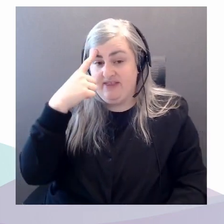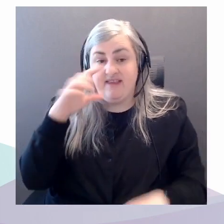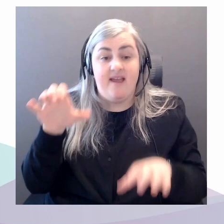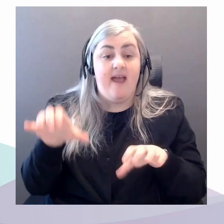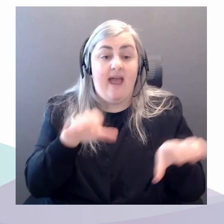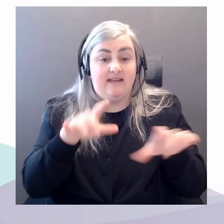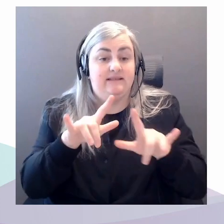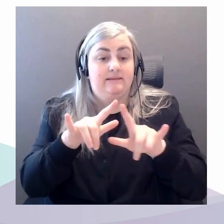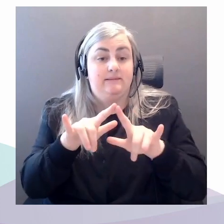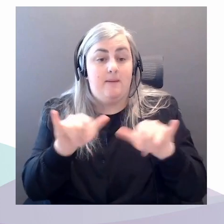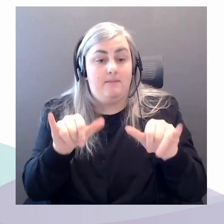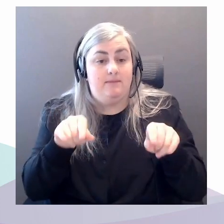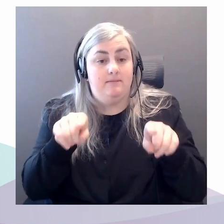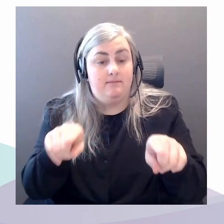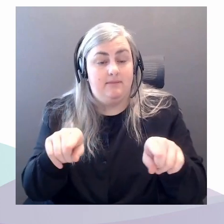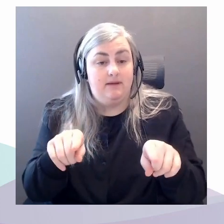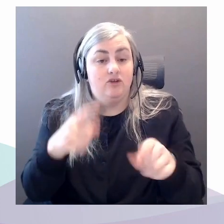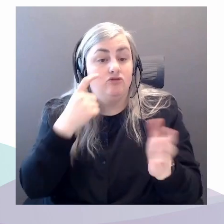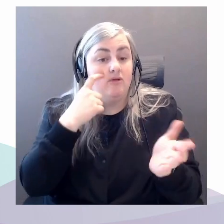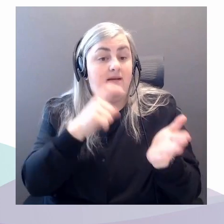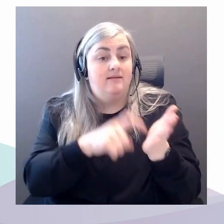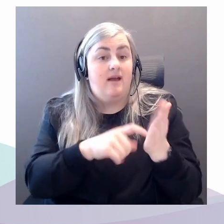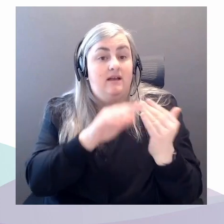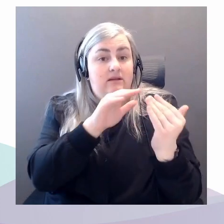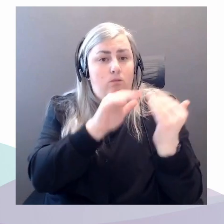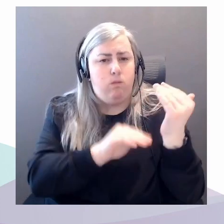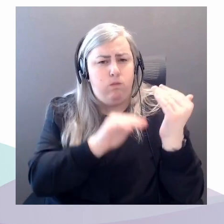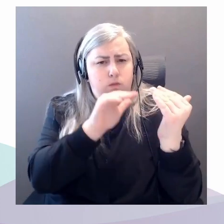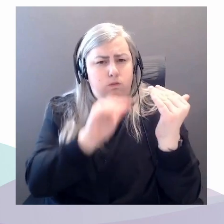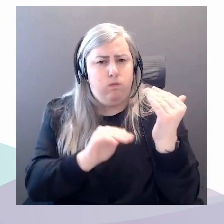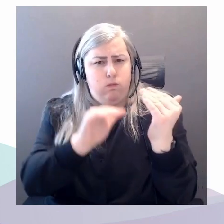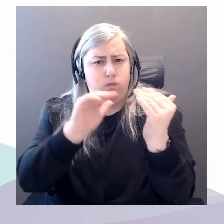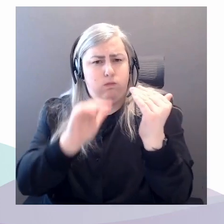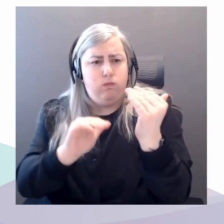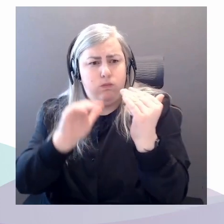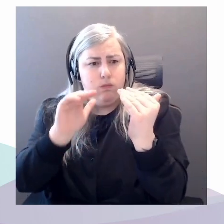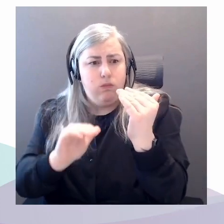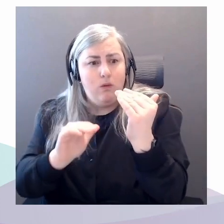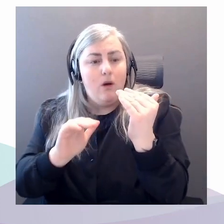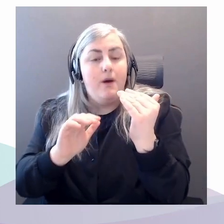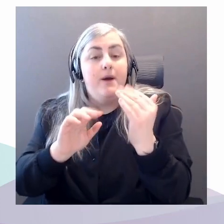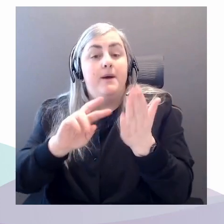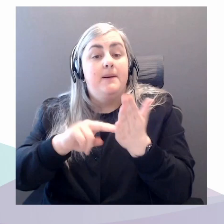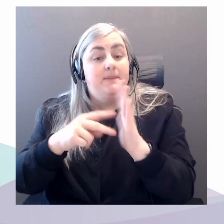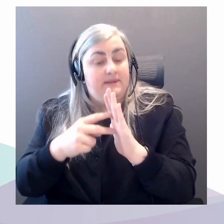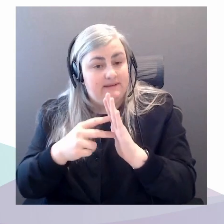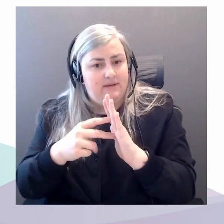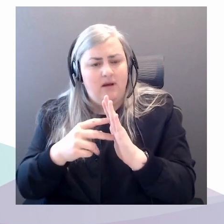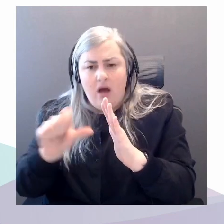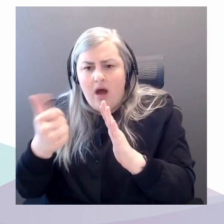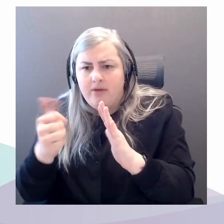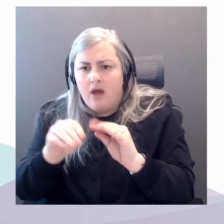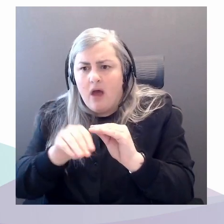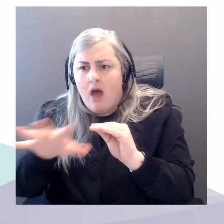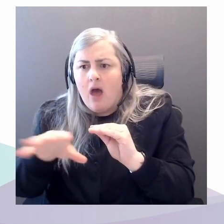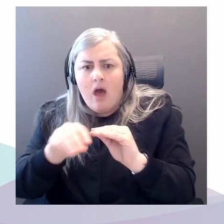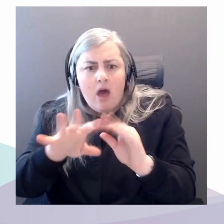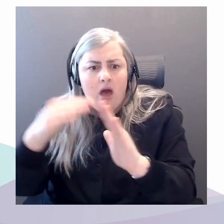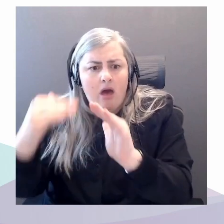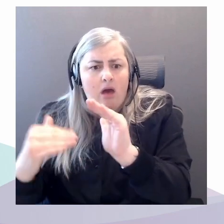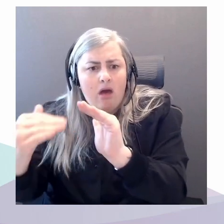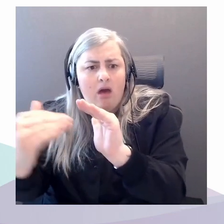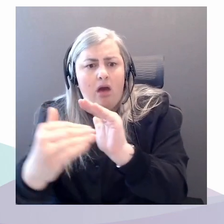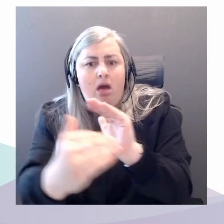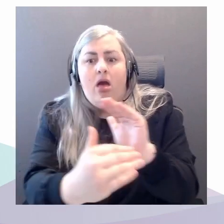injustices beget other injustices and that it's tied up into these fossilized relationships. So I think it's